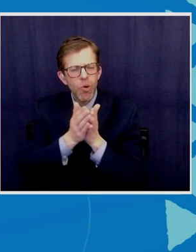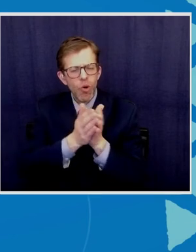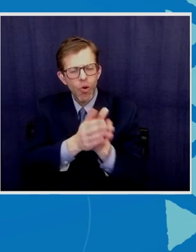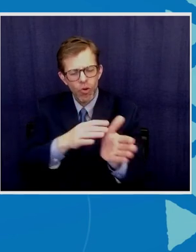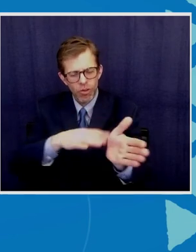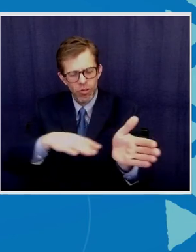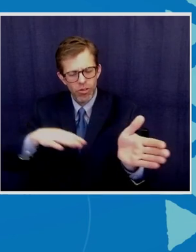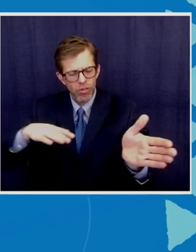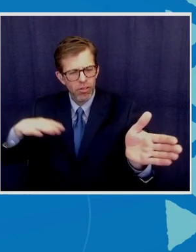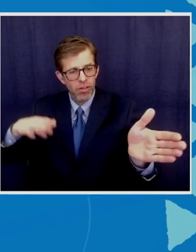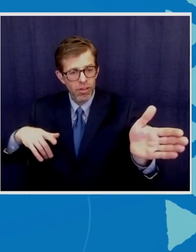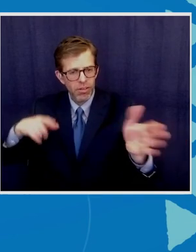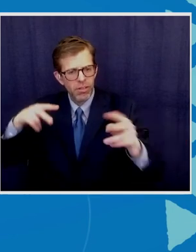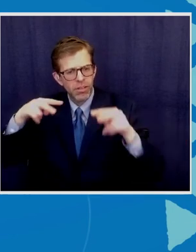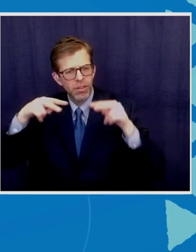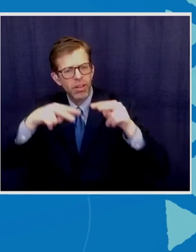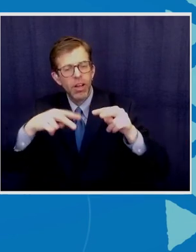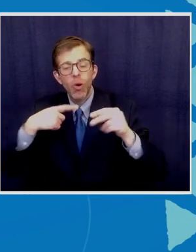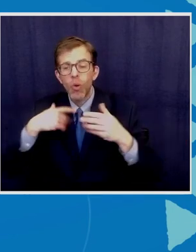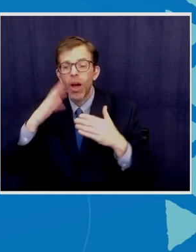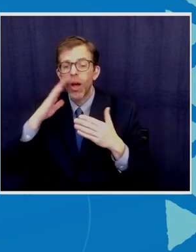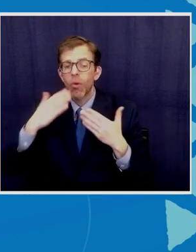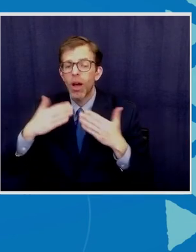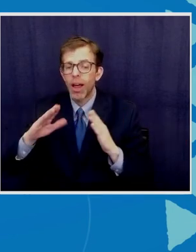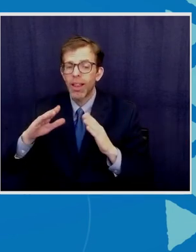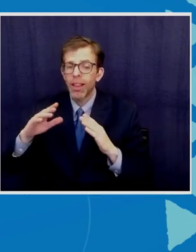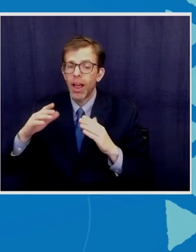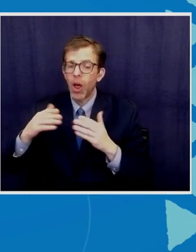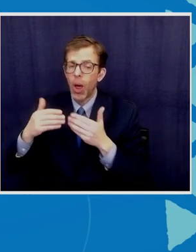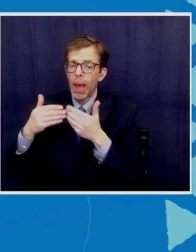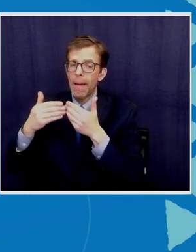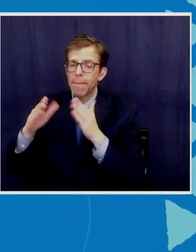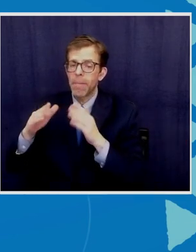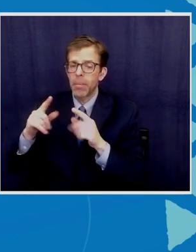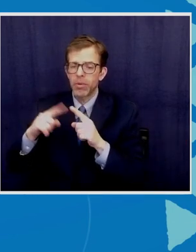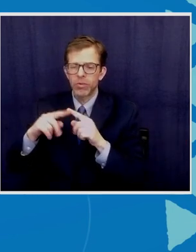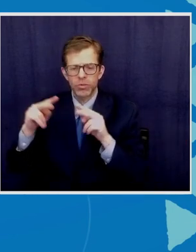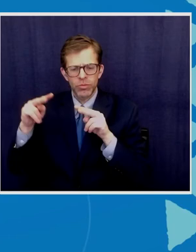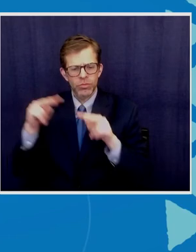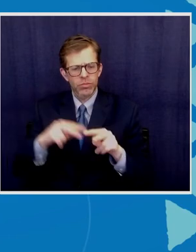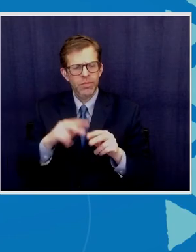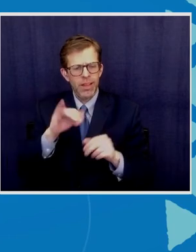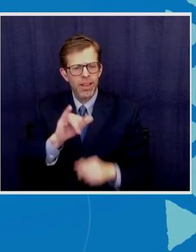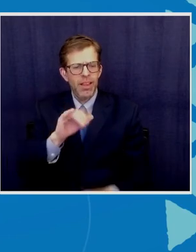access these data and